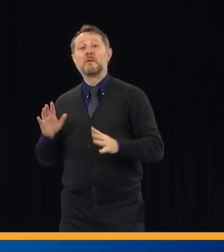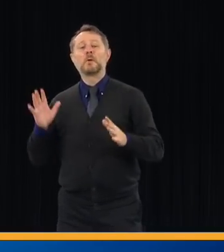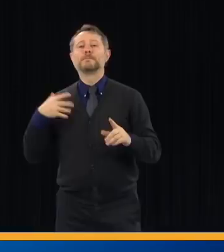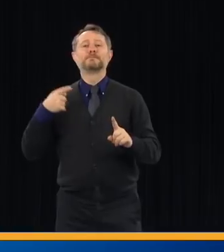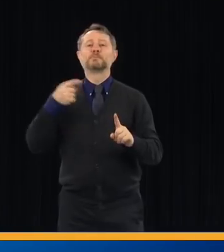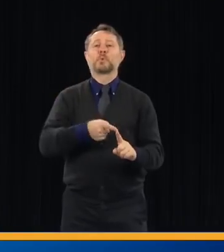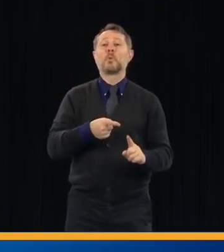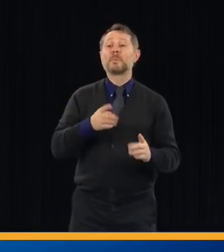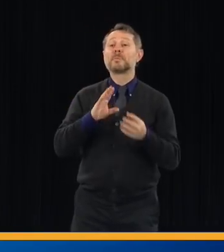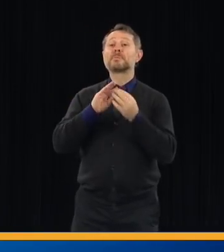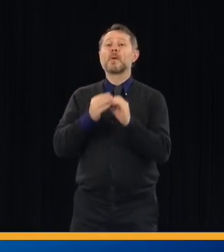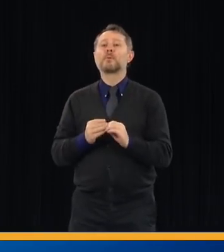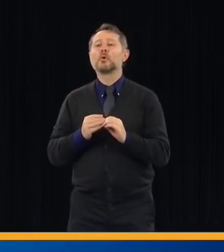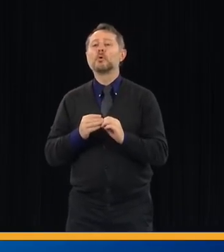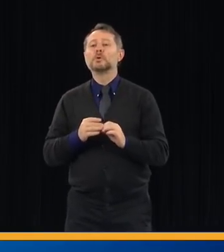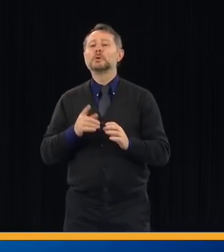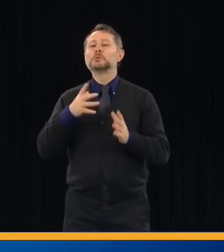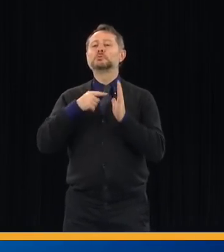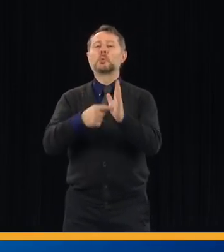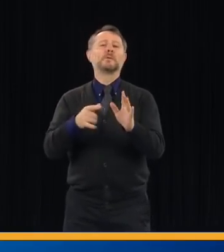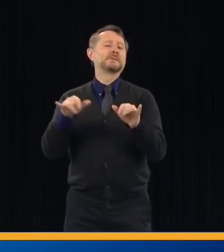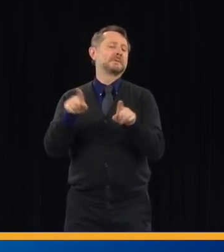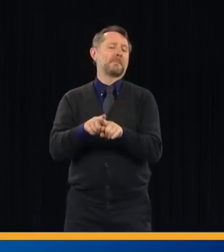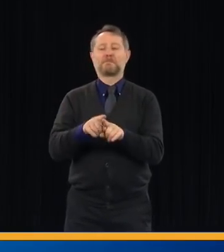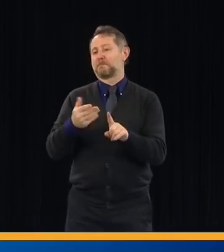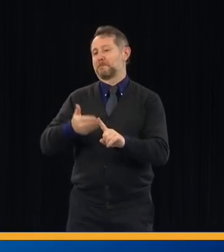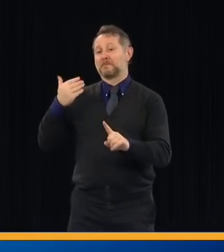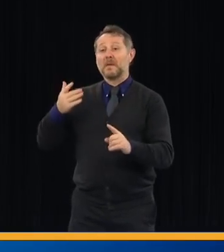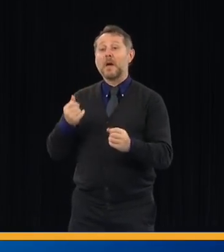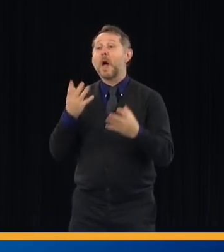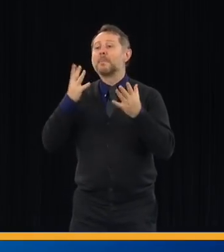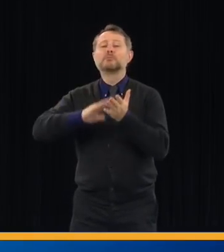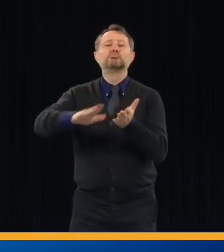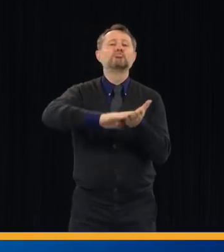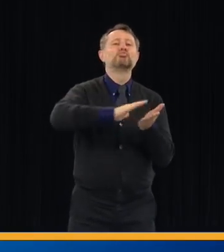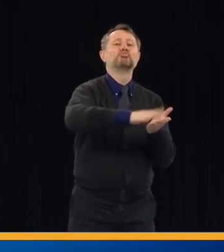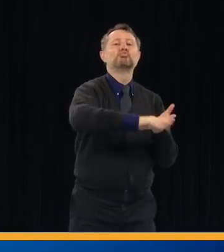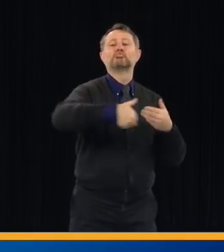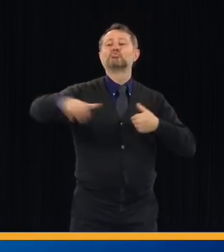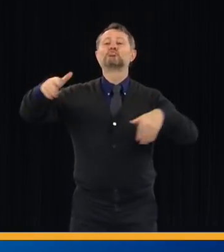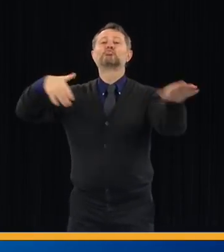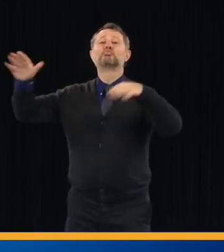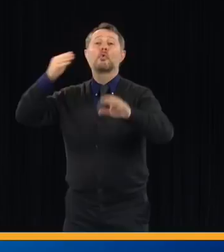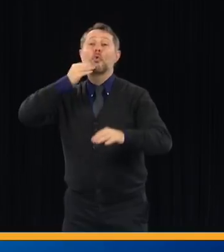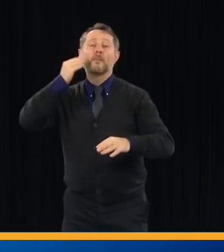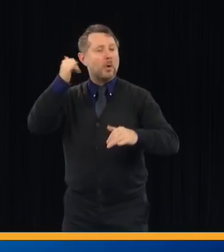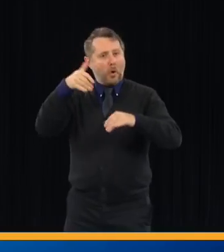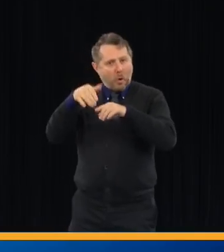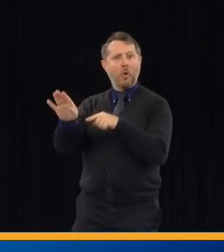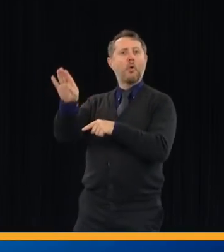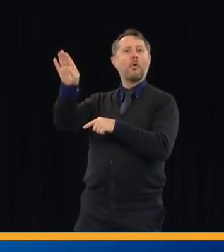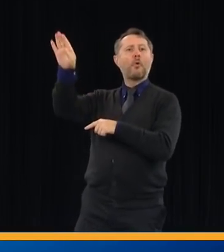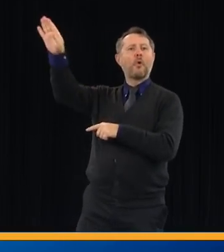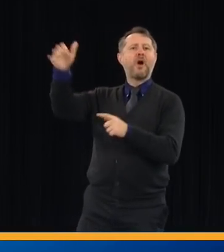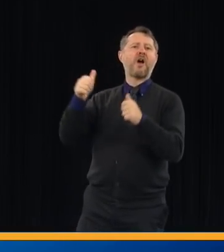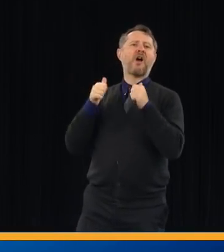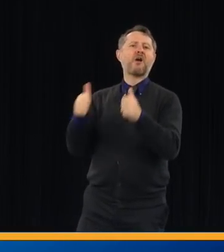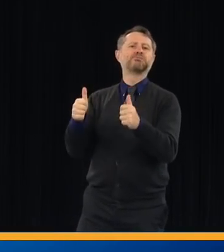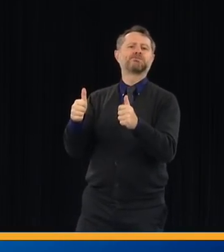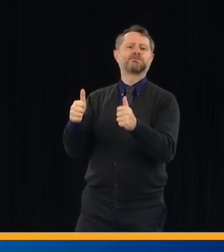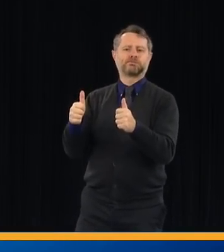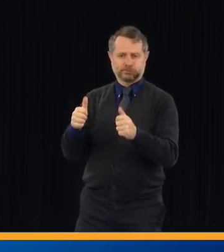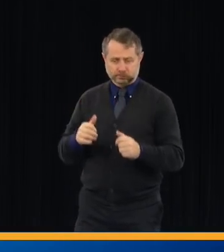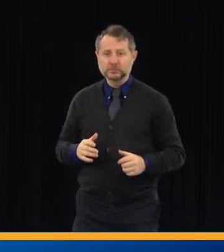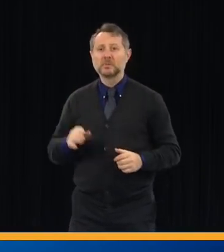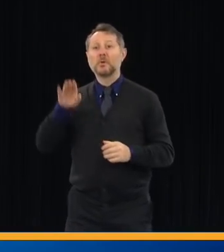saying the same thing. The number of discharges goes up because we have that high hospitalization rate. People